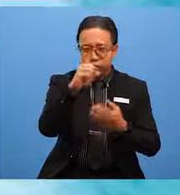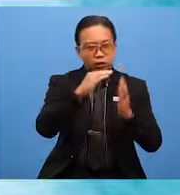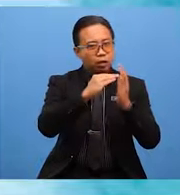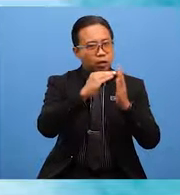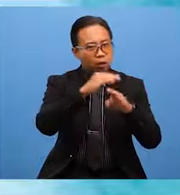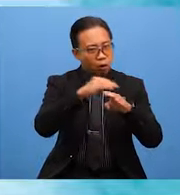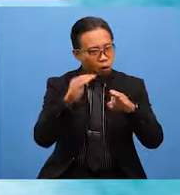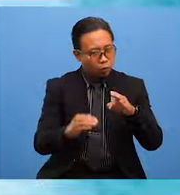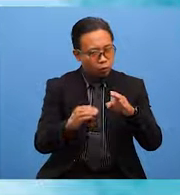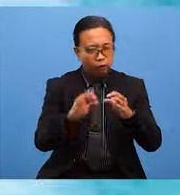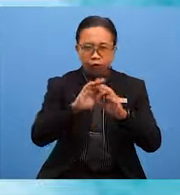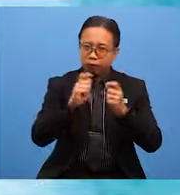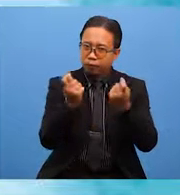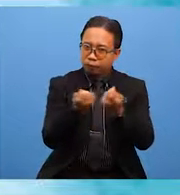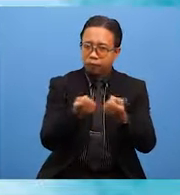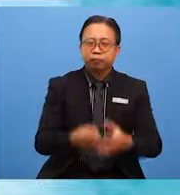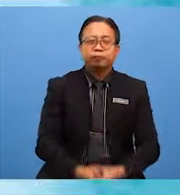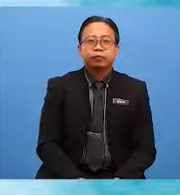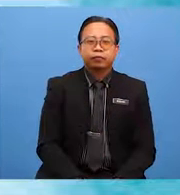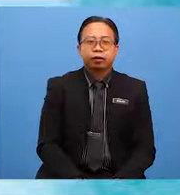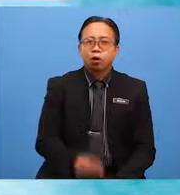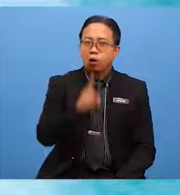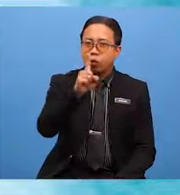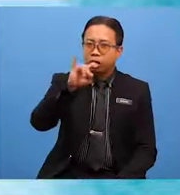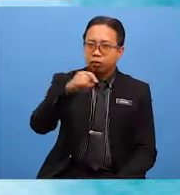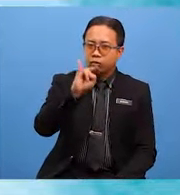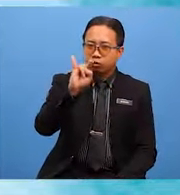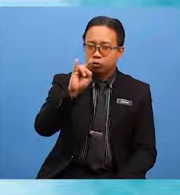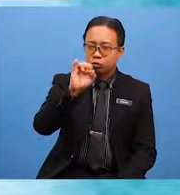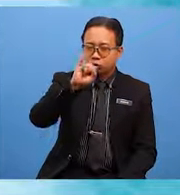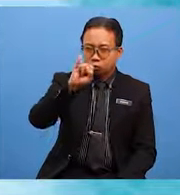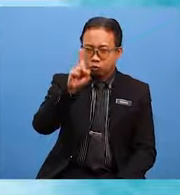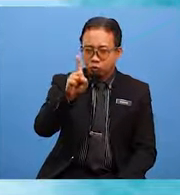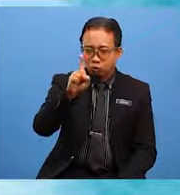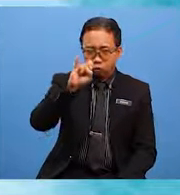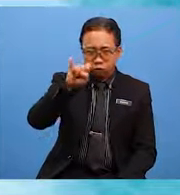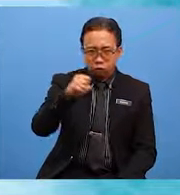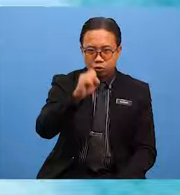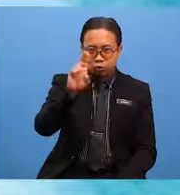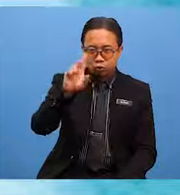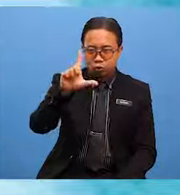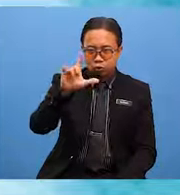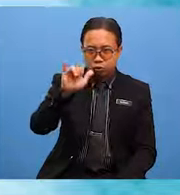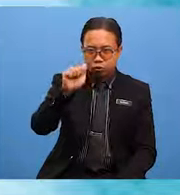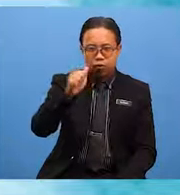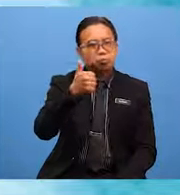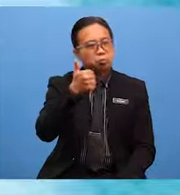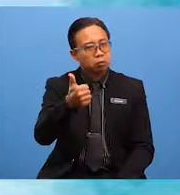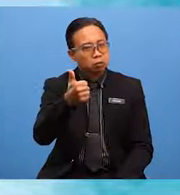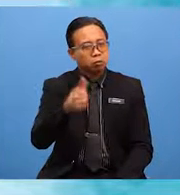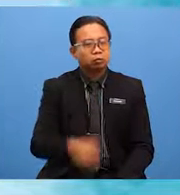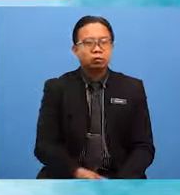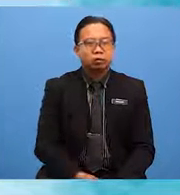forms. The conductor from Juan Jujo, Julia Udon, was so talented and